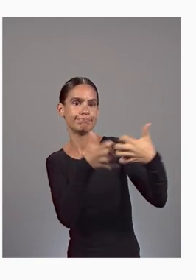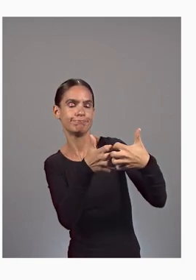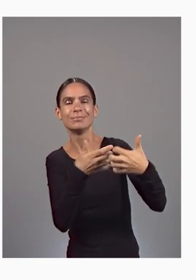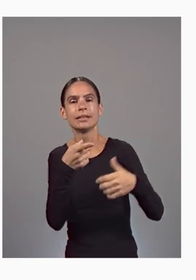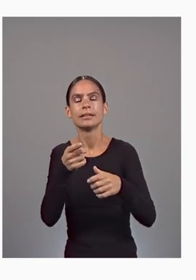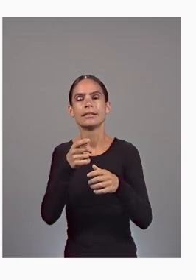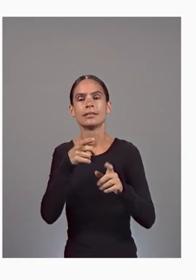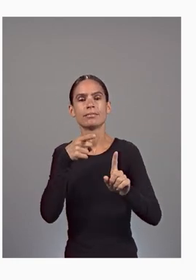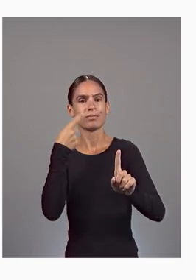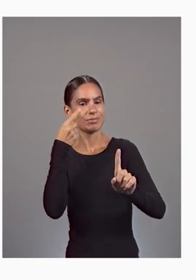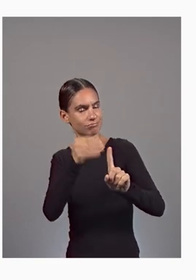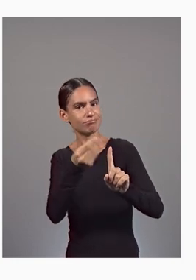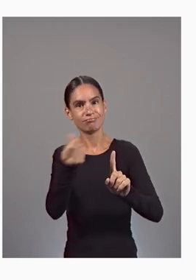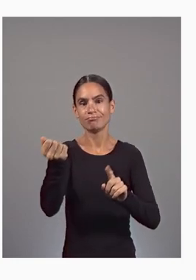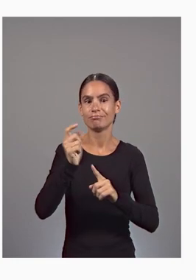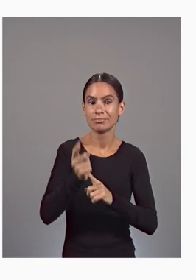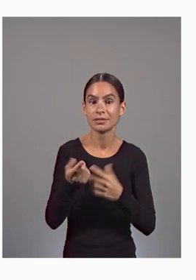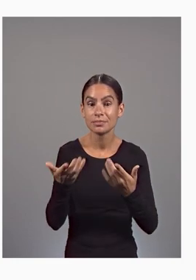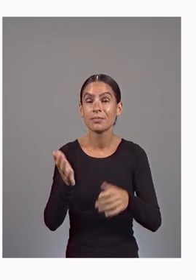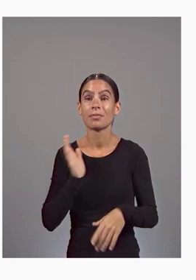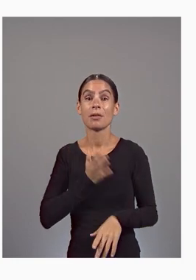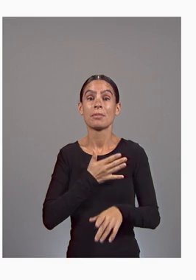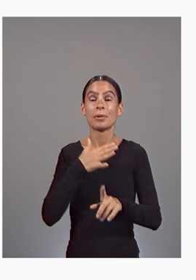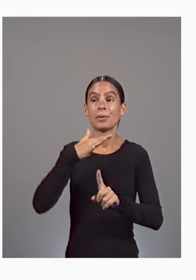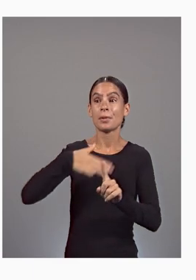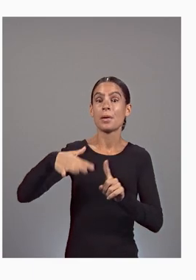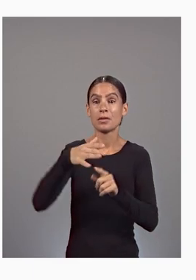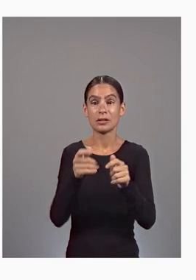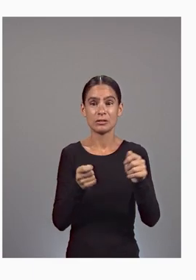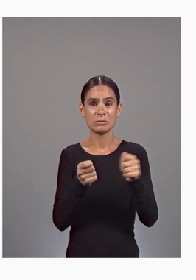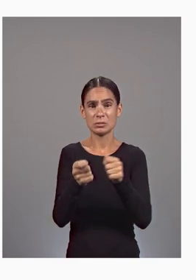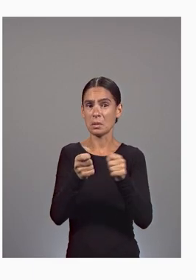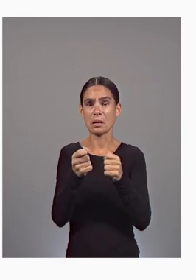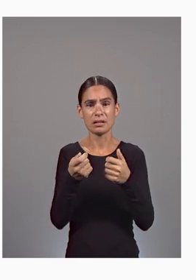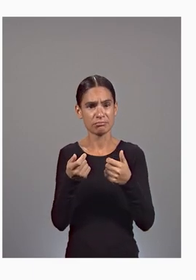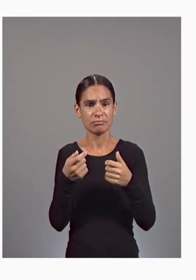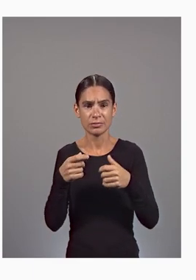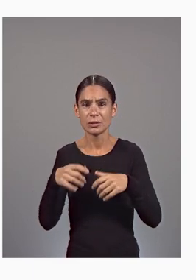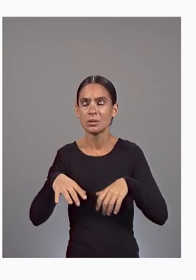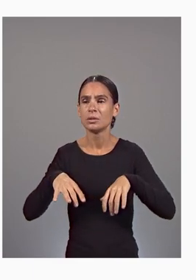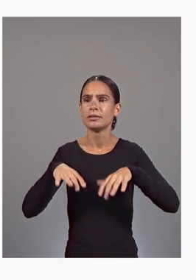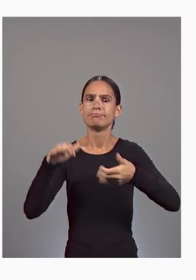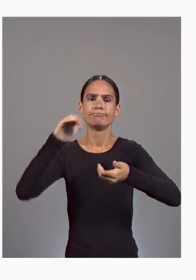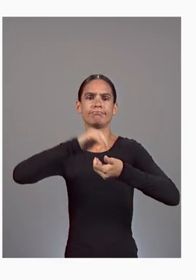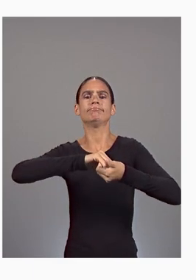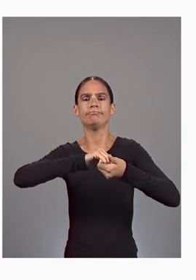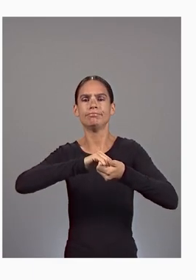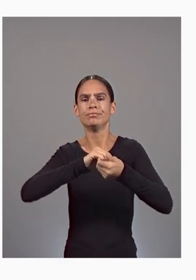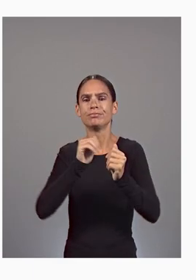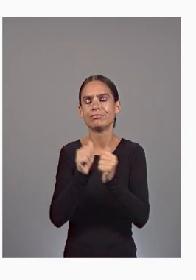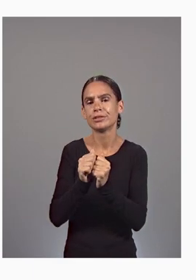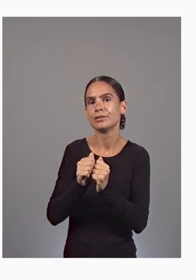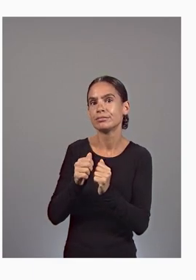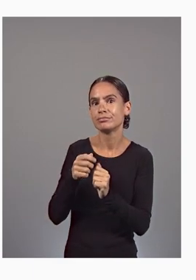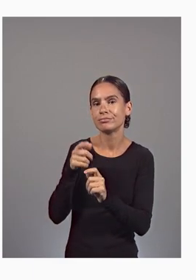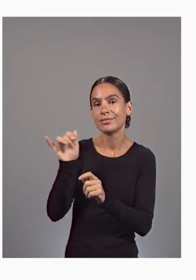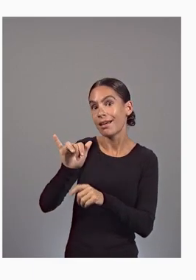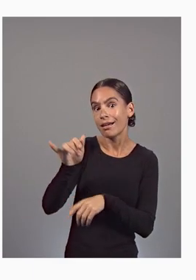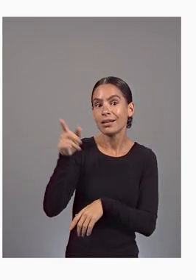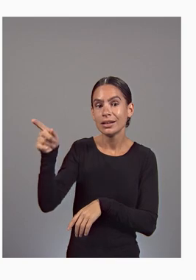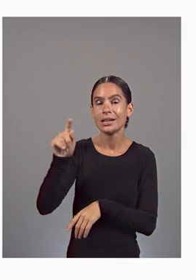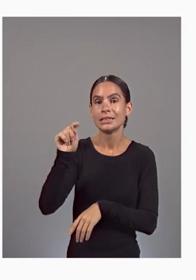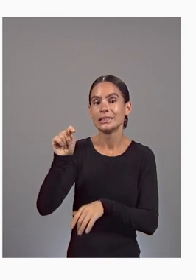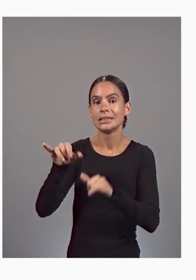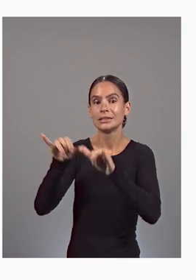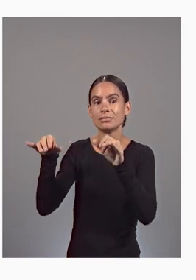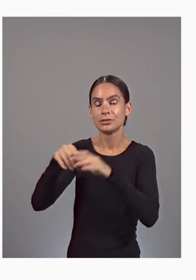in just minutes. And local controls are hosted with partners such as T-Systems in Germany